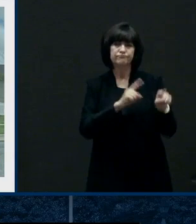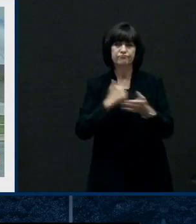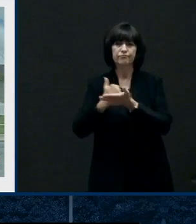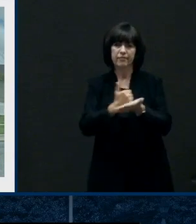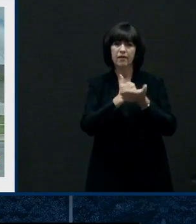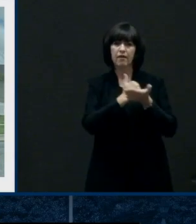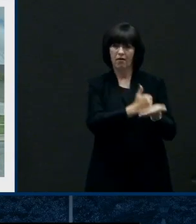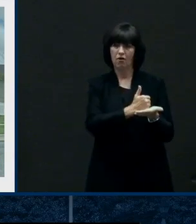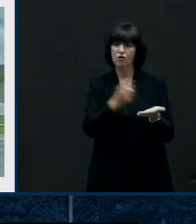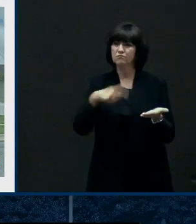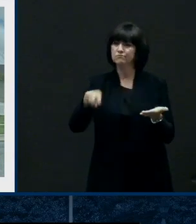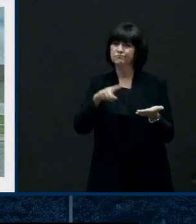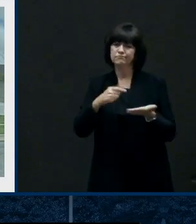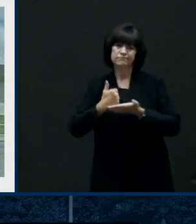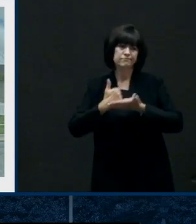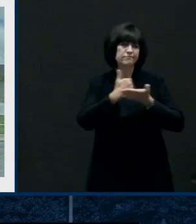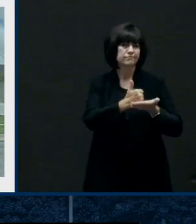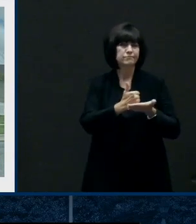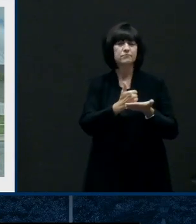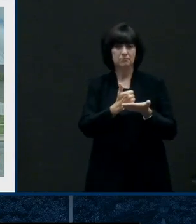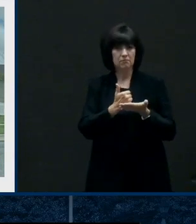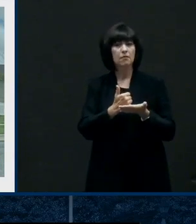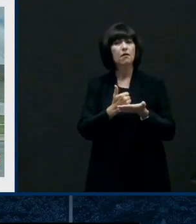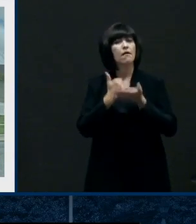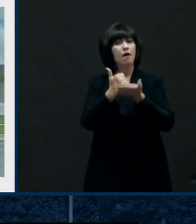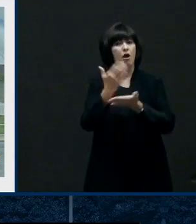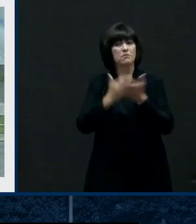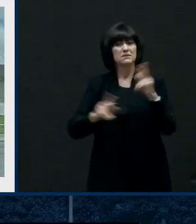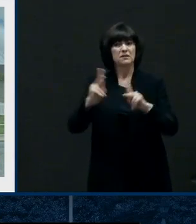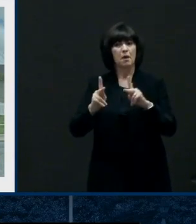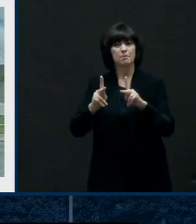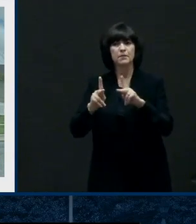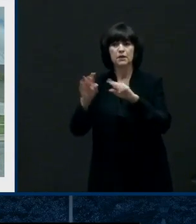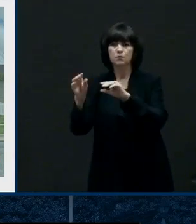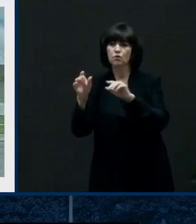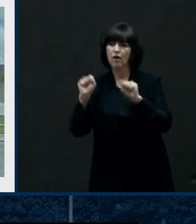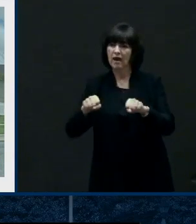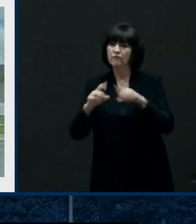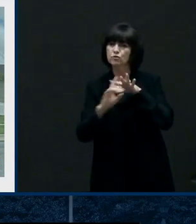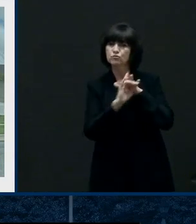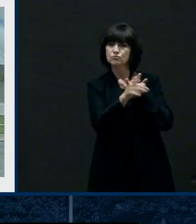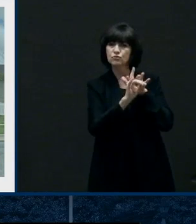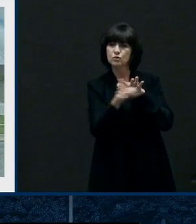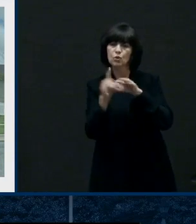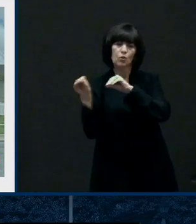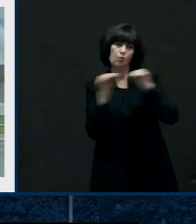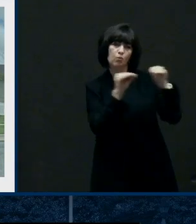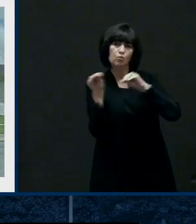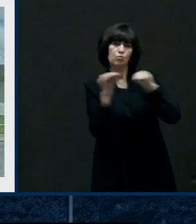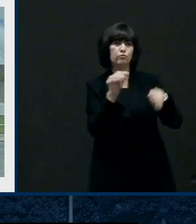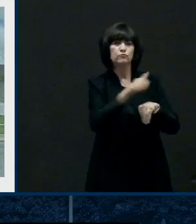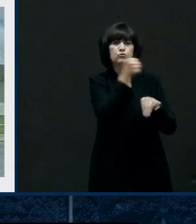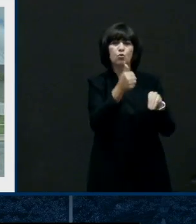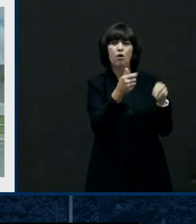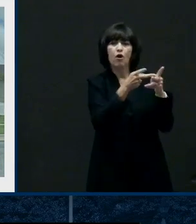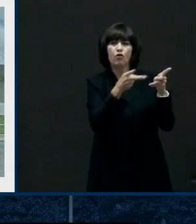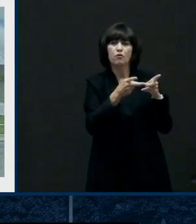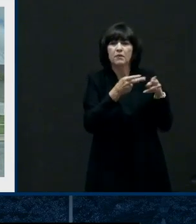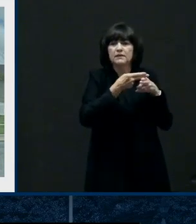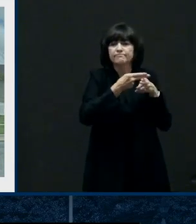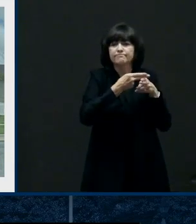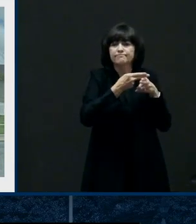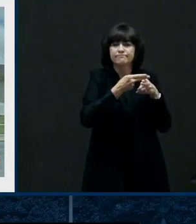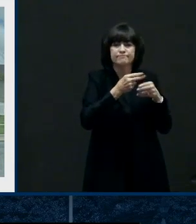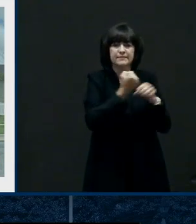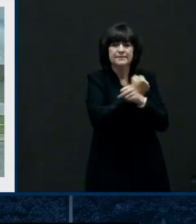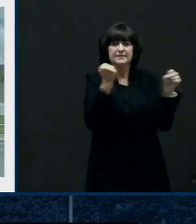that was able to provide sheltering for several families that had no place to stay and help them, you know, on their path